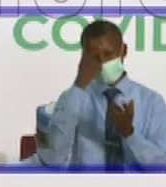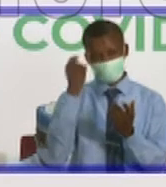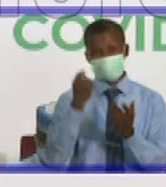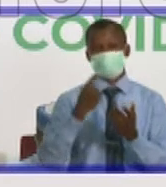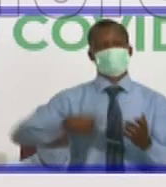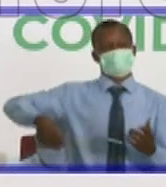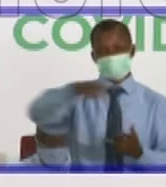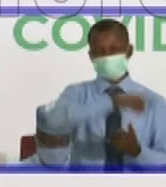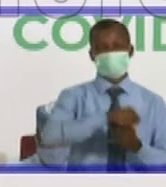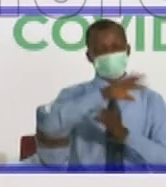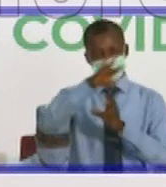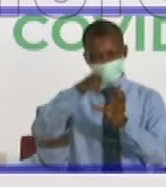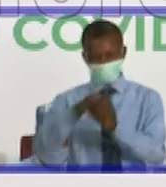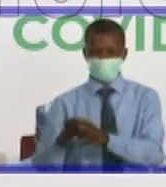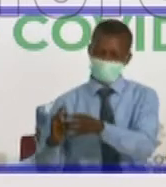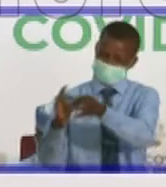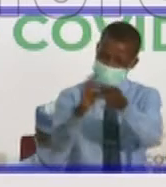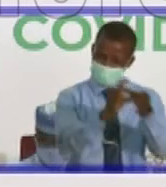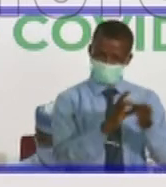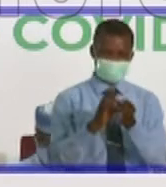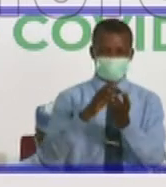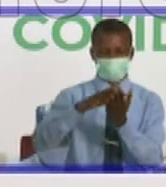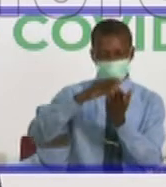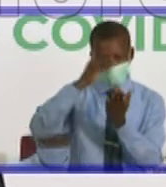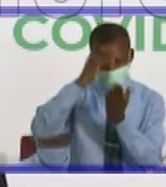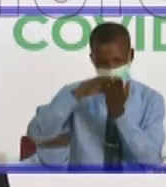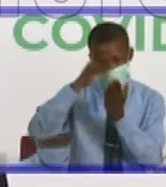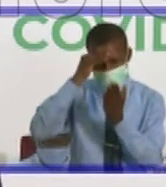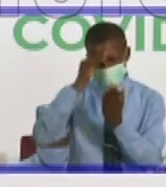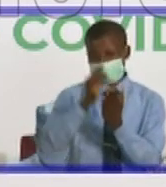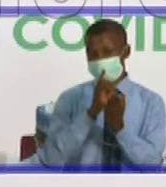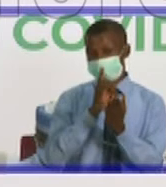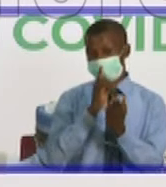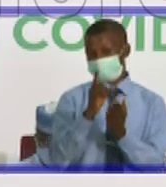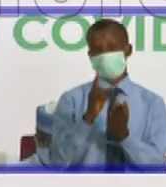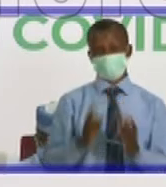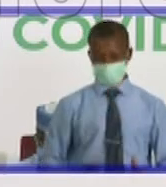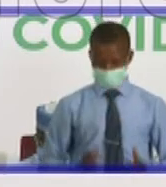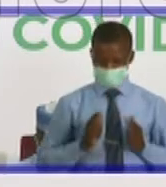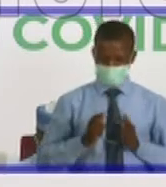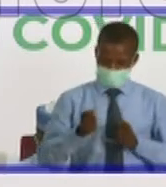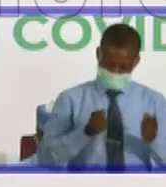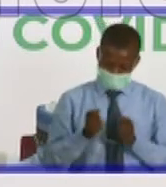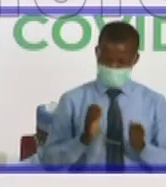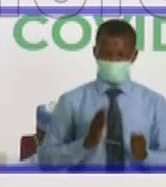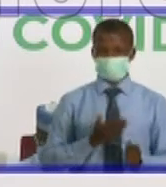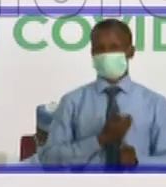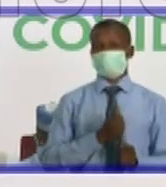all involved in collectively learning in real time, managing ourselves and managing society.